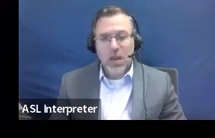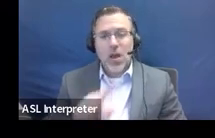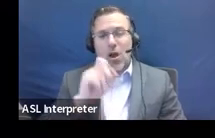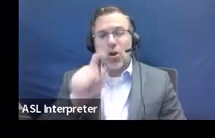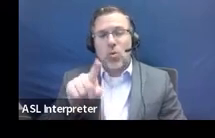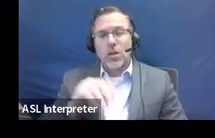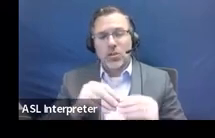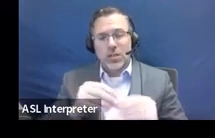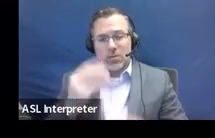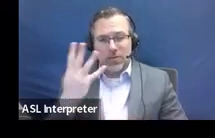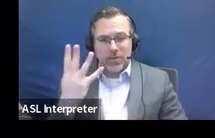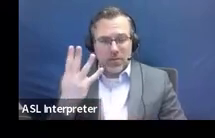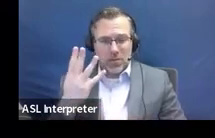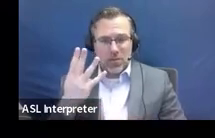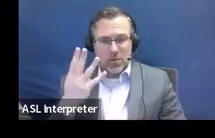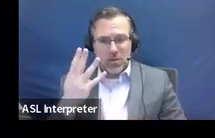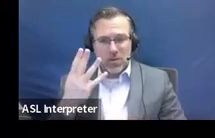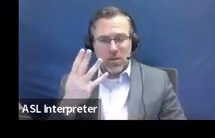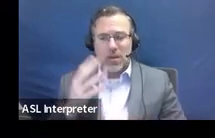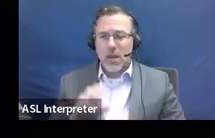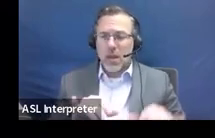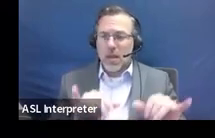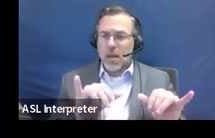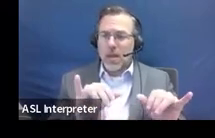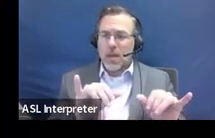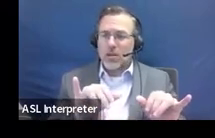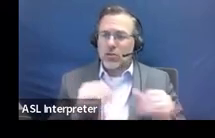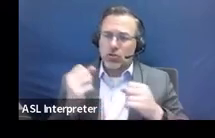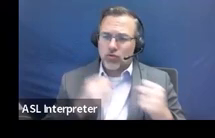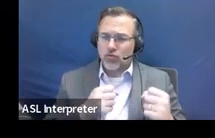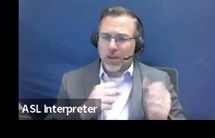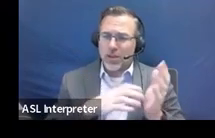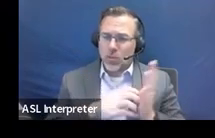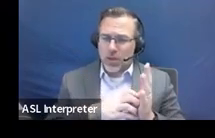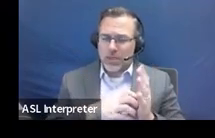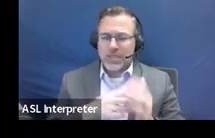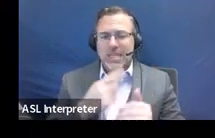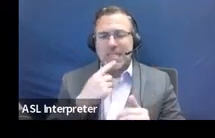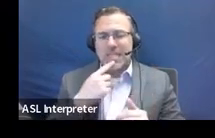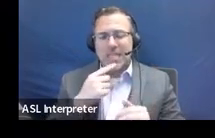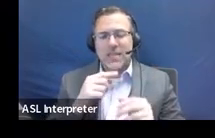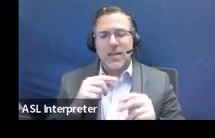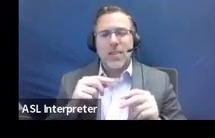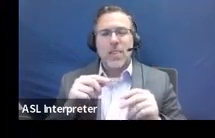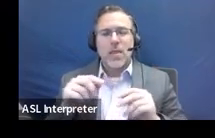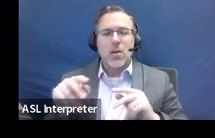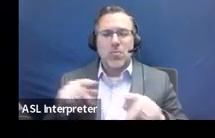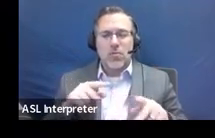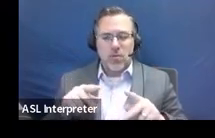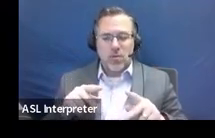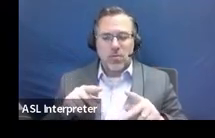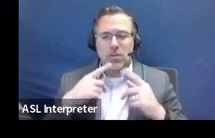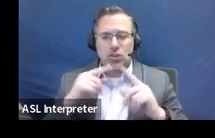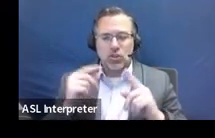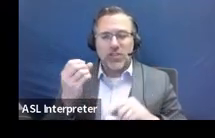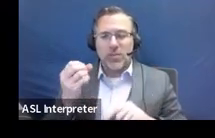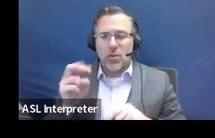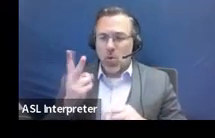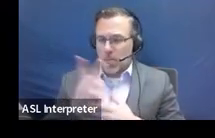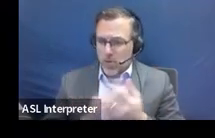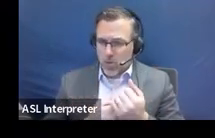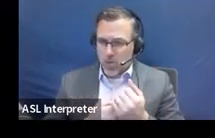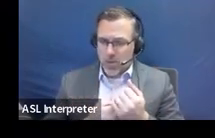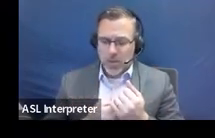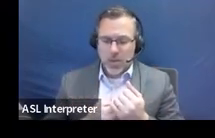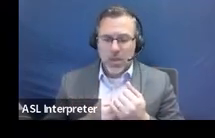under the pattern of strengths and weaknesses, it says, is in performance, achievement, or both. Yes. And so that